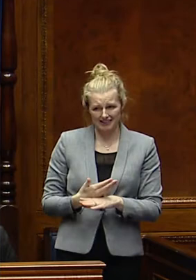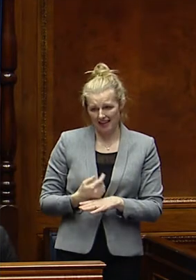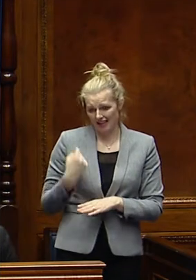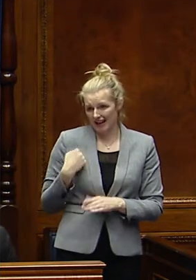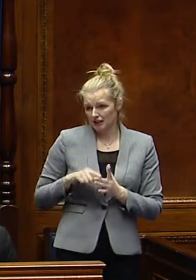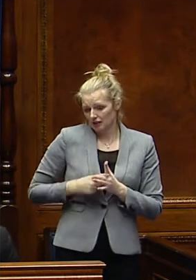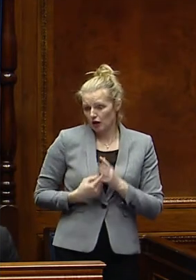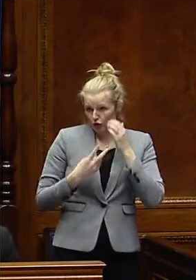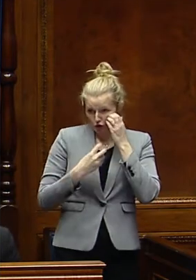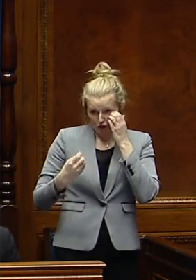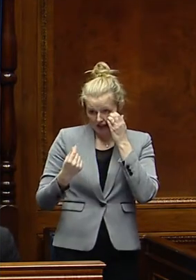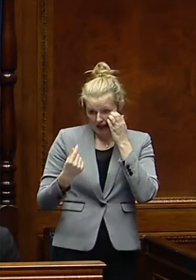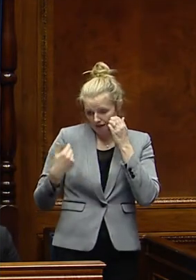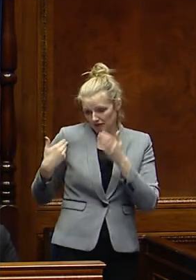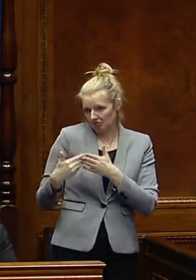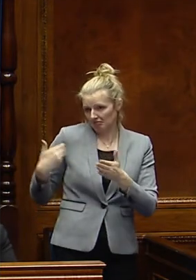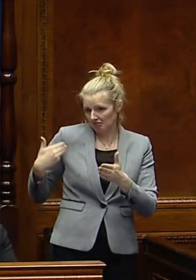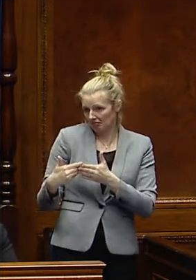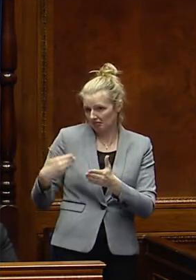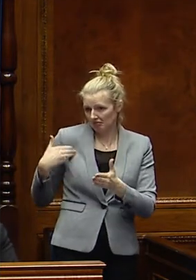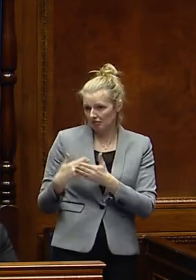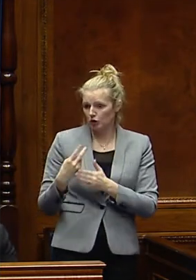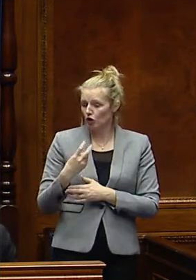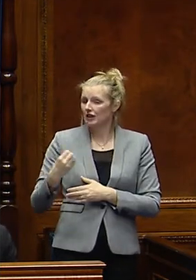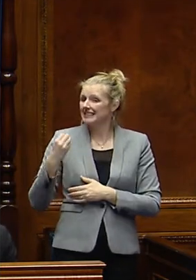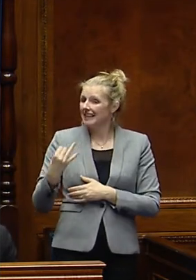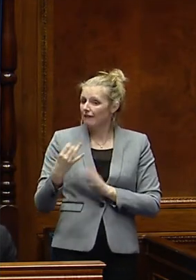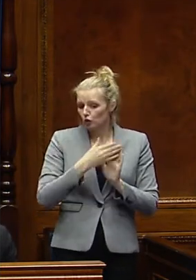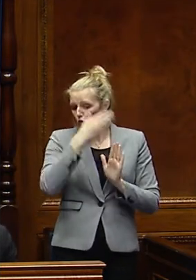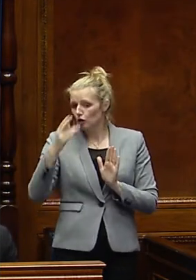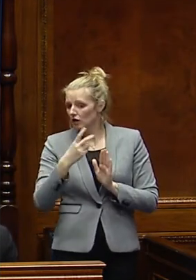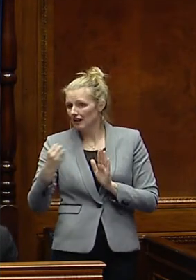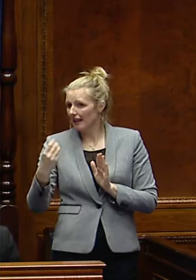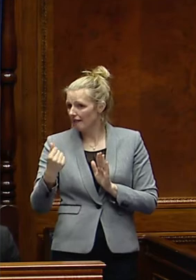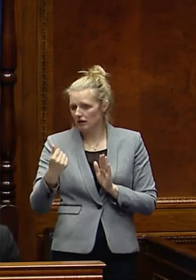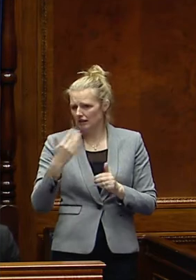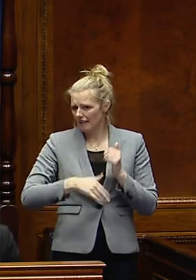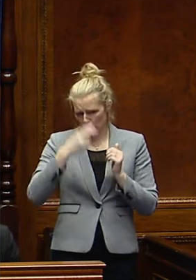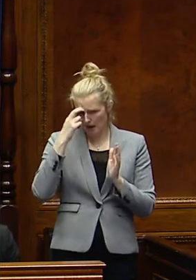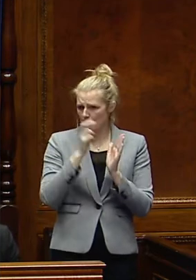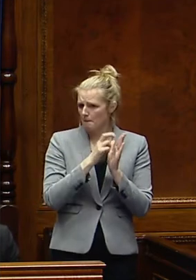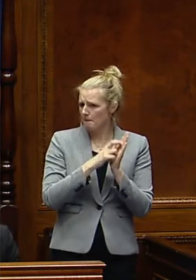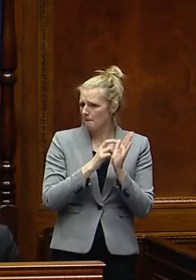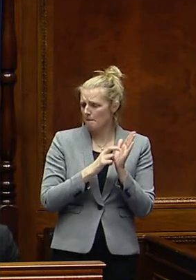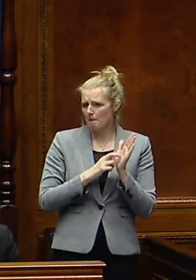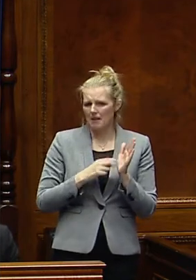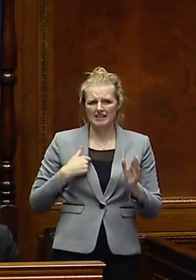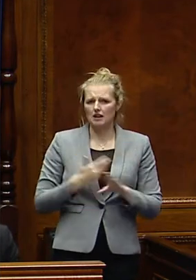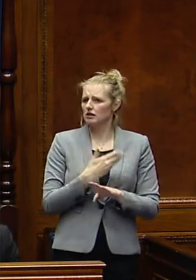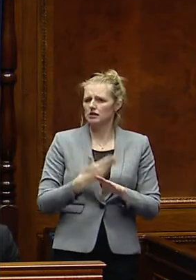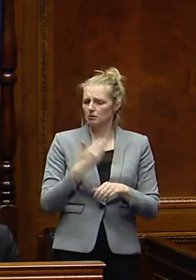back in 2011. So from 2007 up until that period, this custom and practice did not